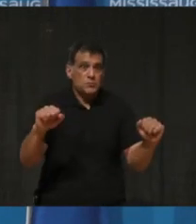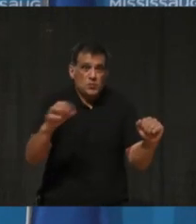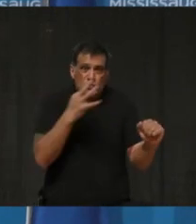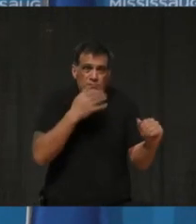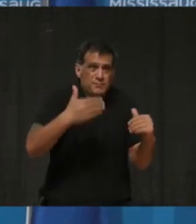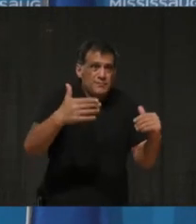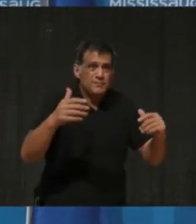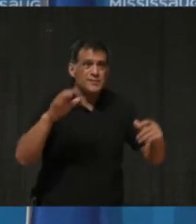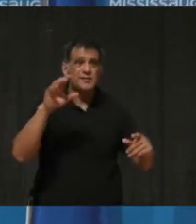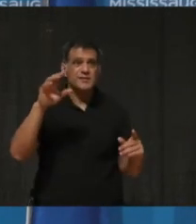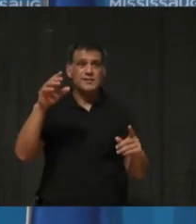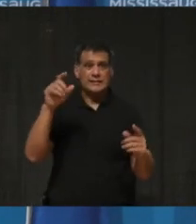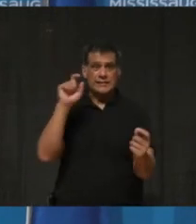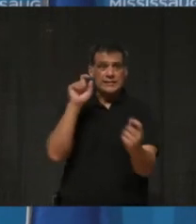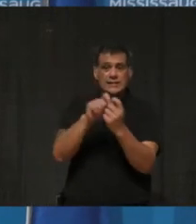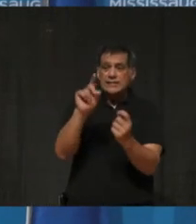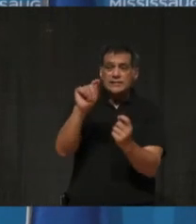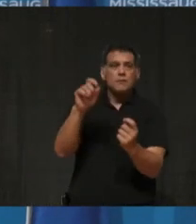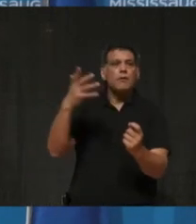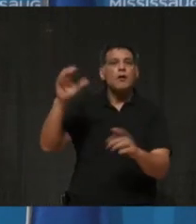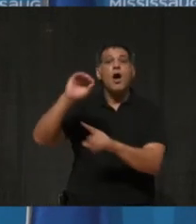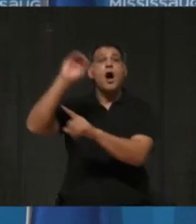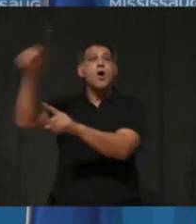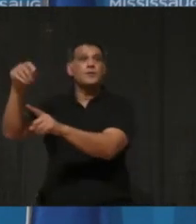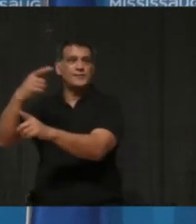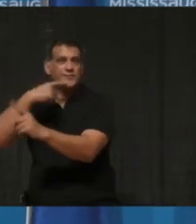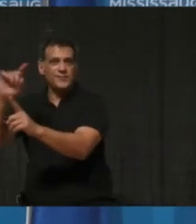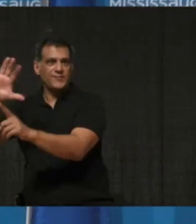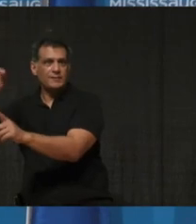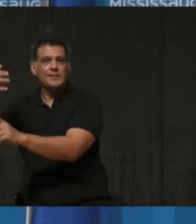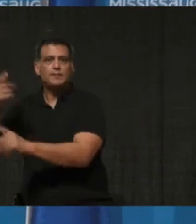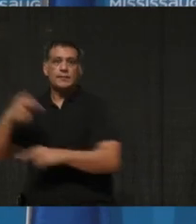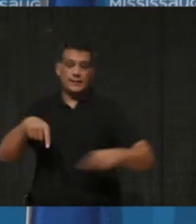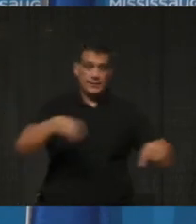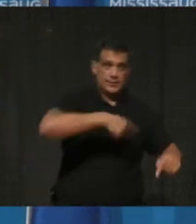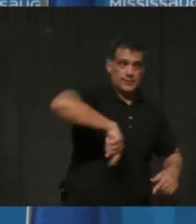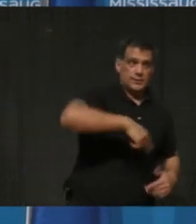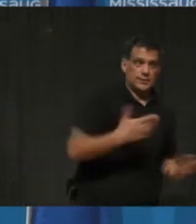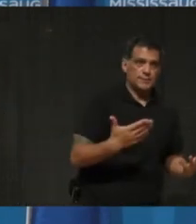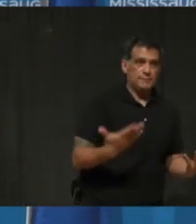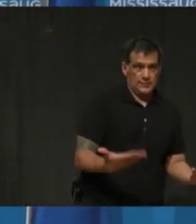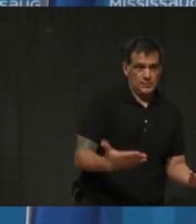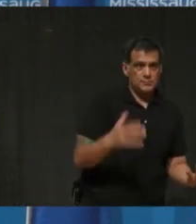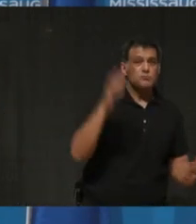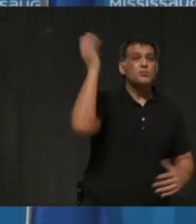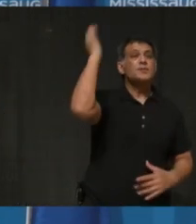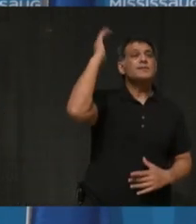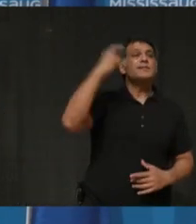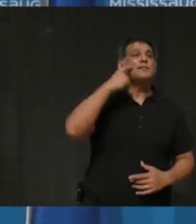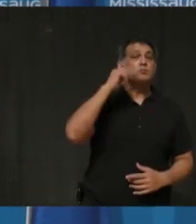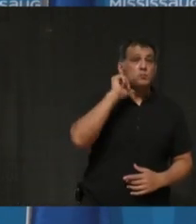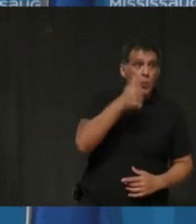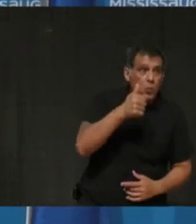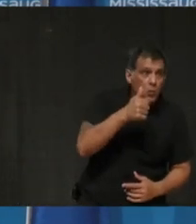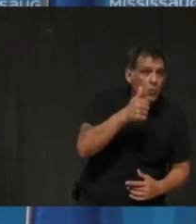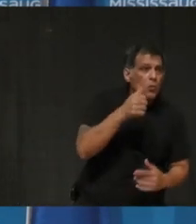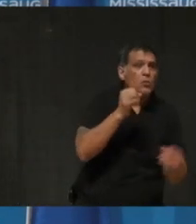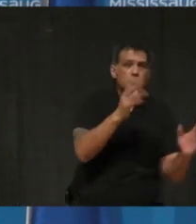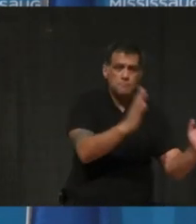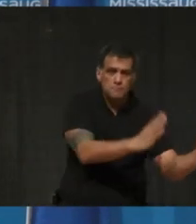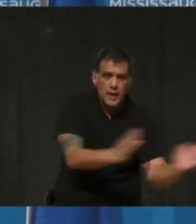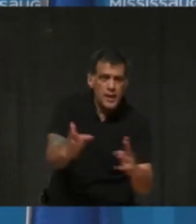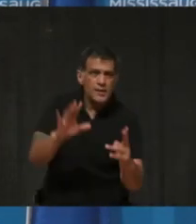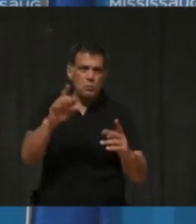specific date like Ottawa has announced on March 5th, I'm pleased to share that at the Regional Council presentation that we are bringing tomorrow. I plan to bring a